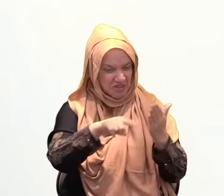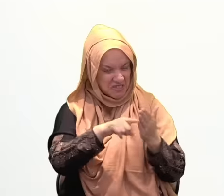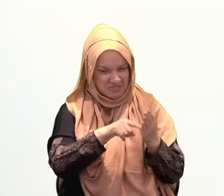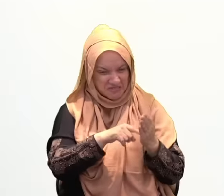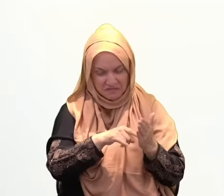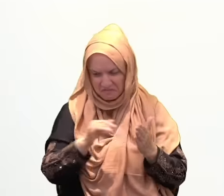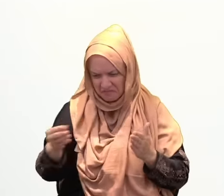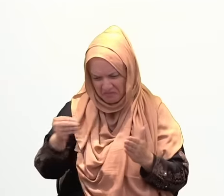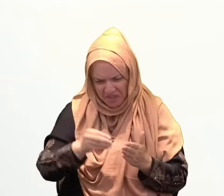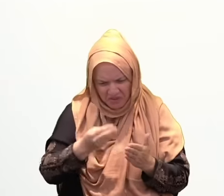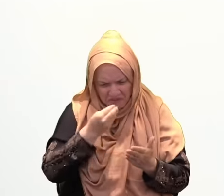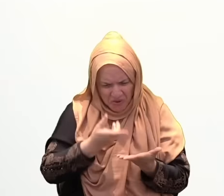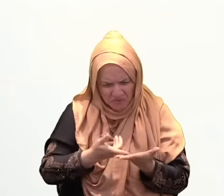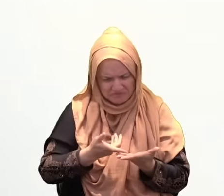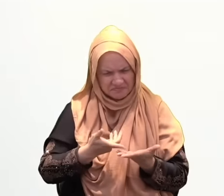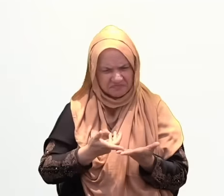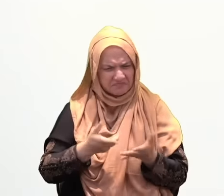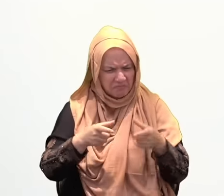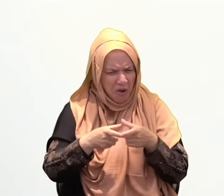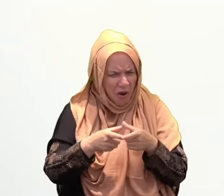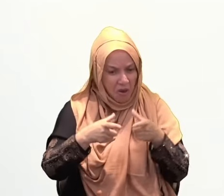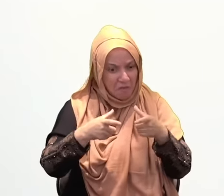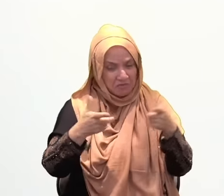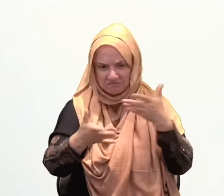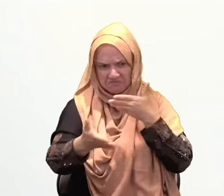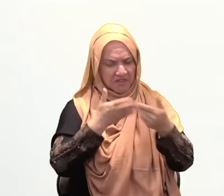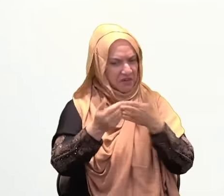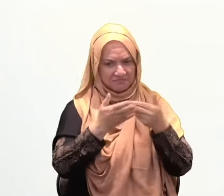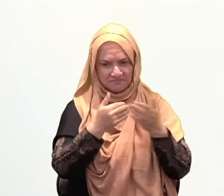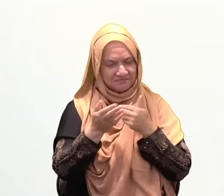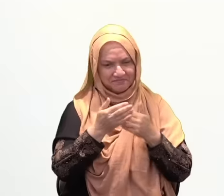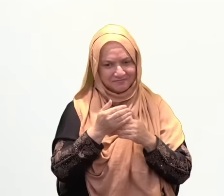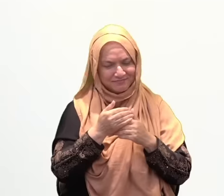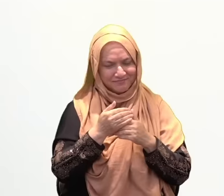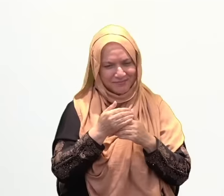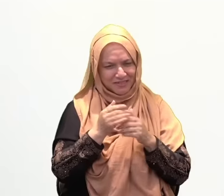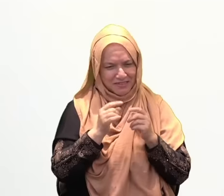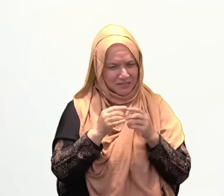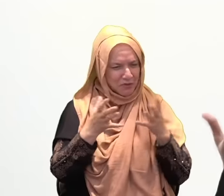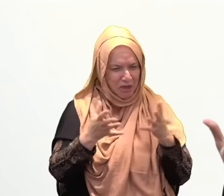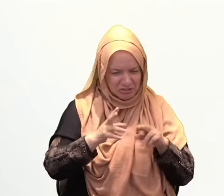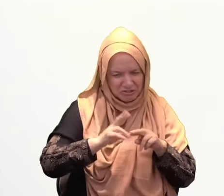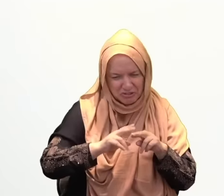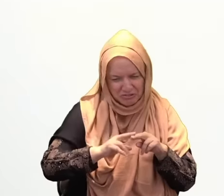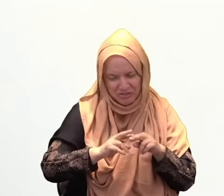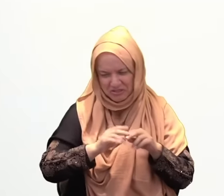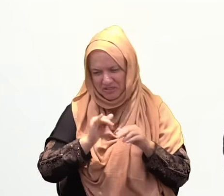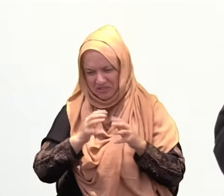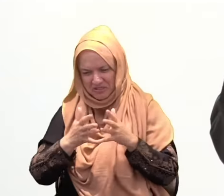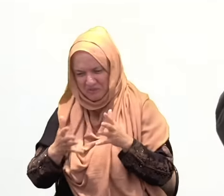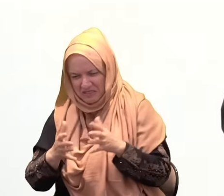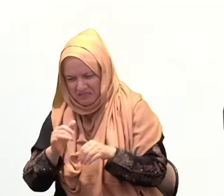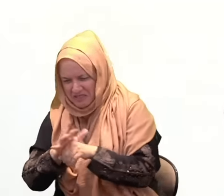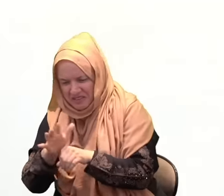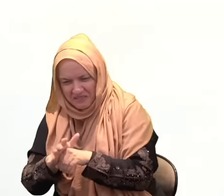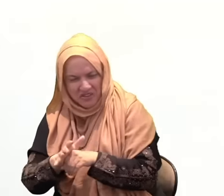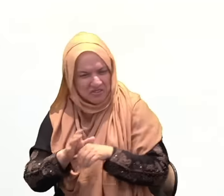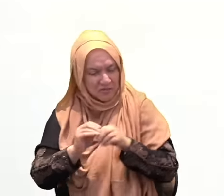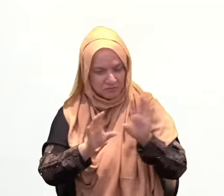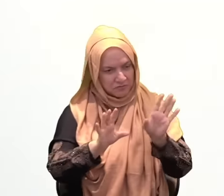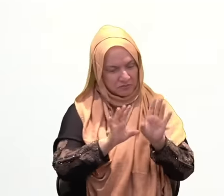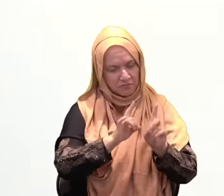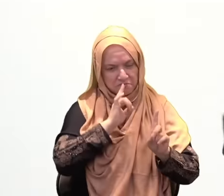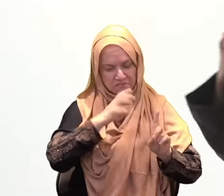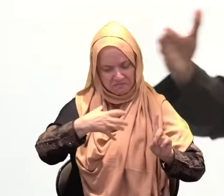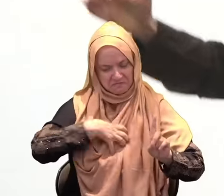that sounds so small, but how hard is it to practice? When's the last time you criticized your food? It might have been lunch before you got here, right? Think